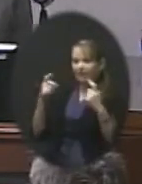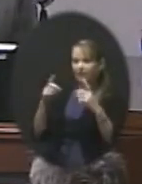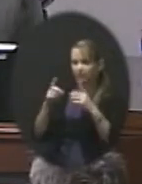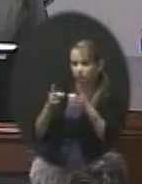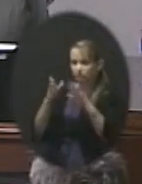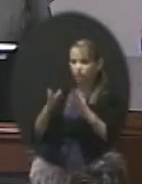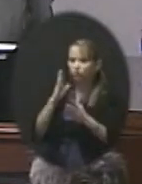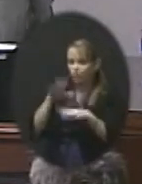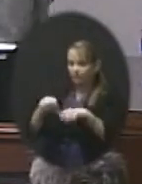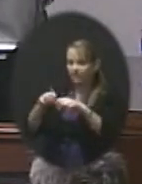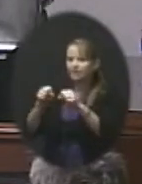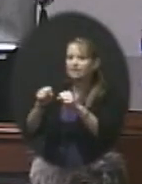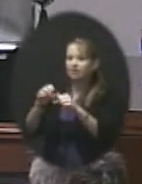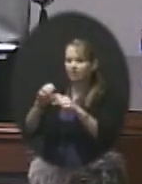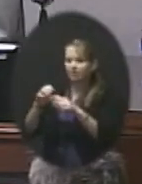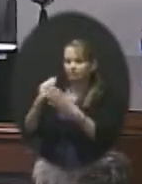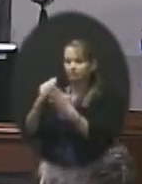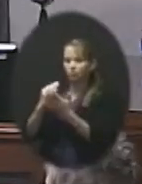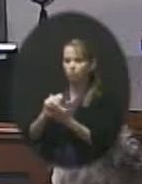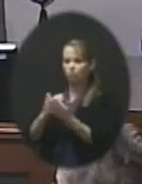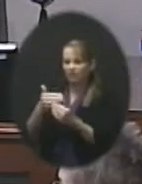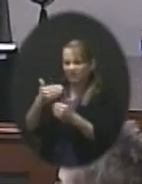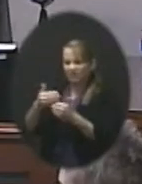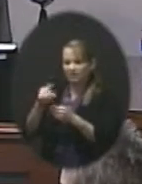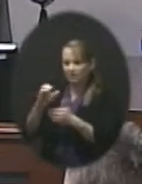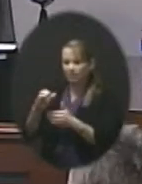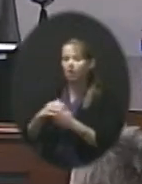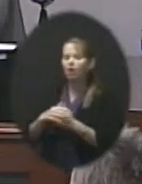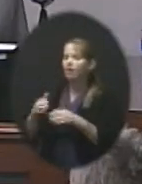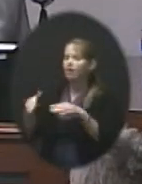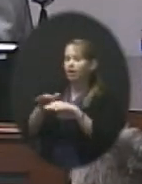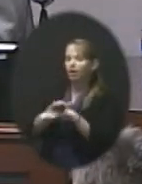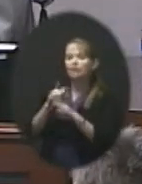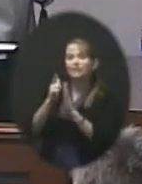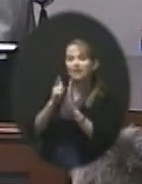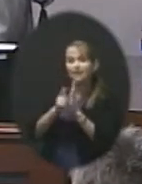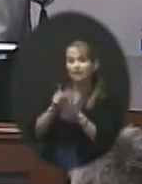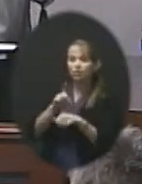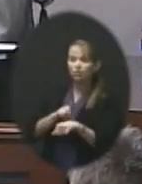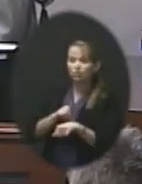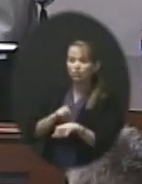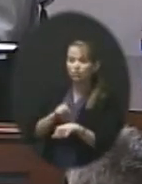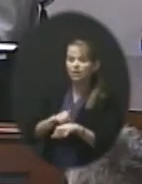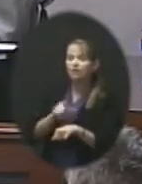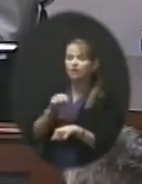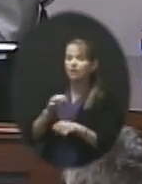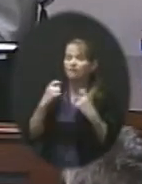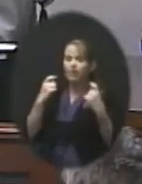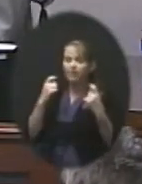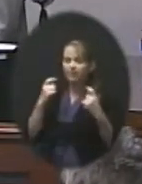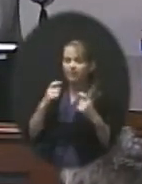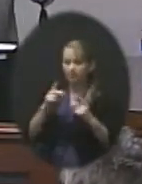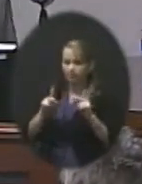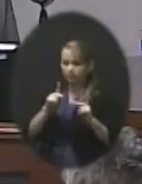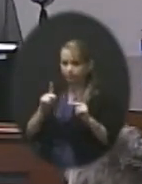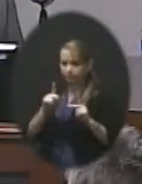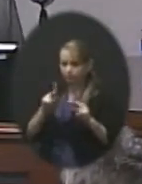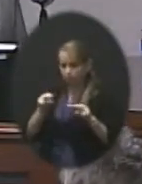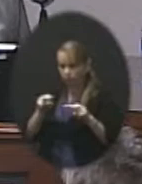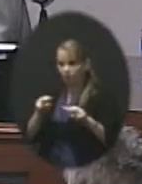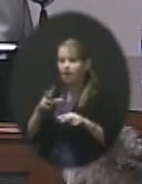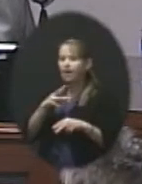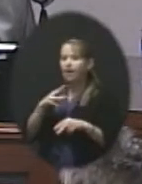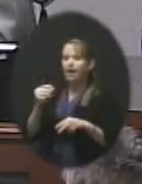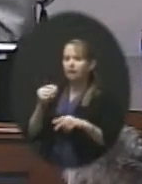courses cover everything, like I said, from the legal duties of athletics. personnel to hazing, which is a big issue right now,